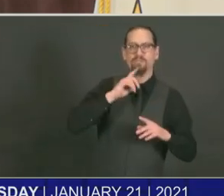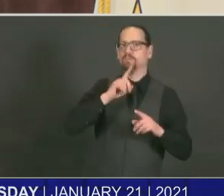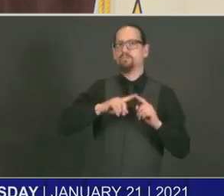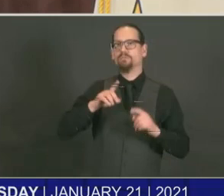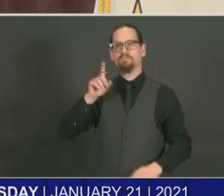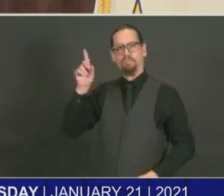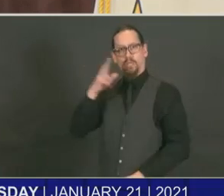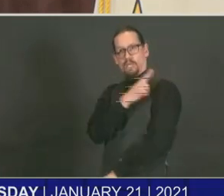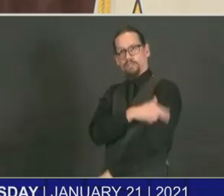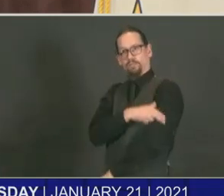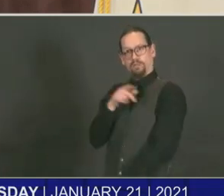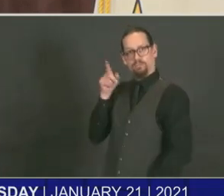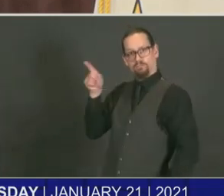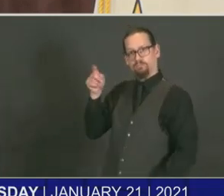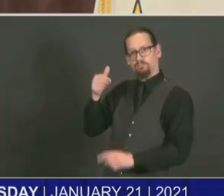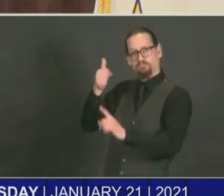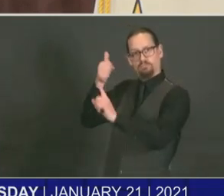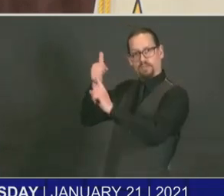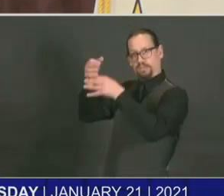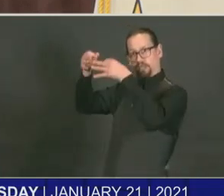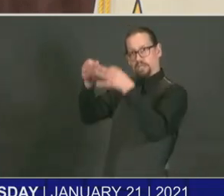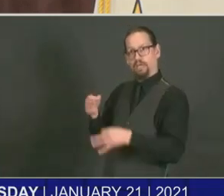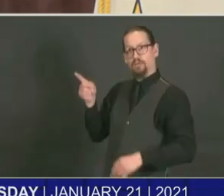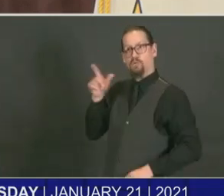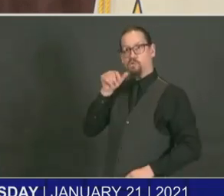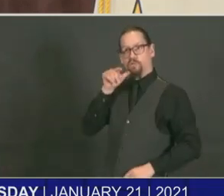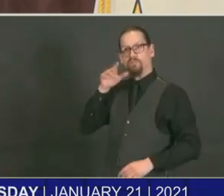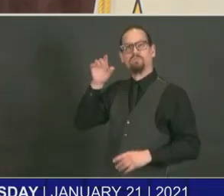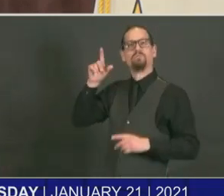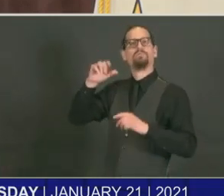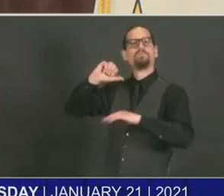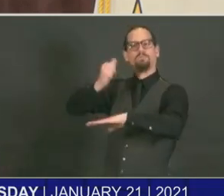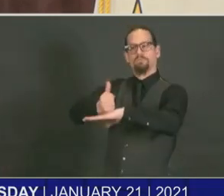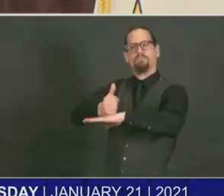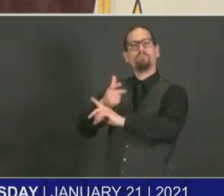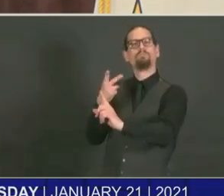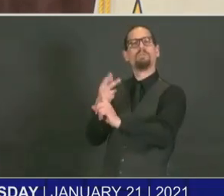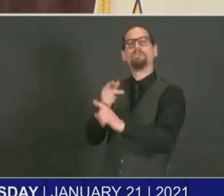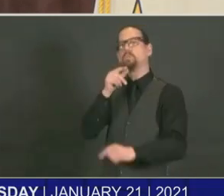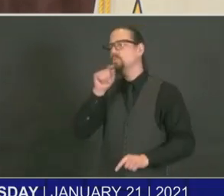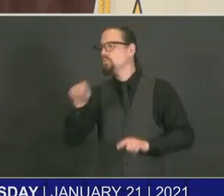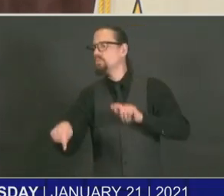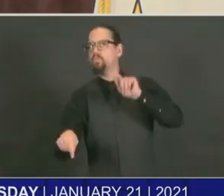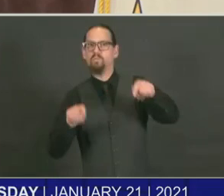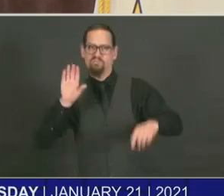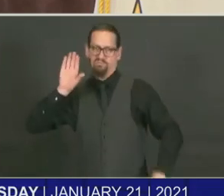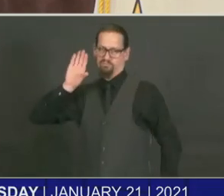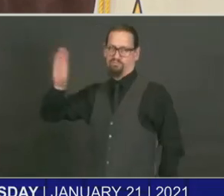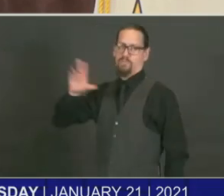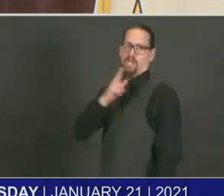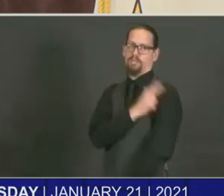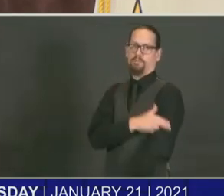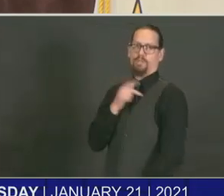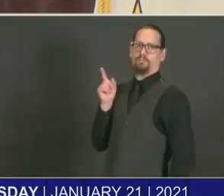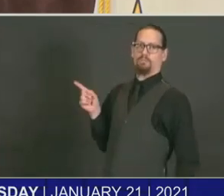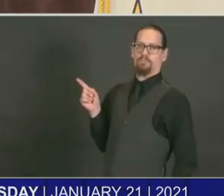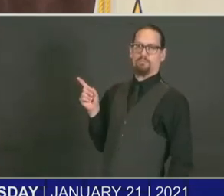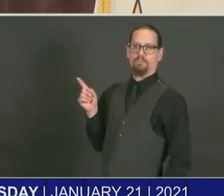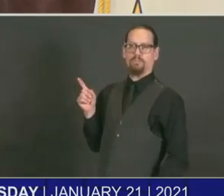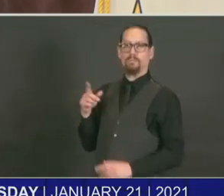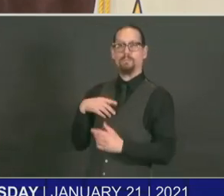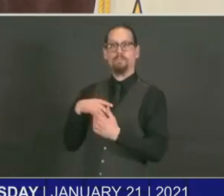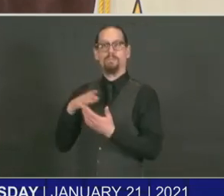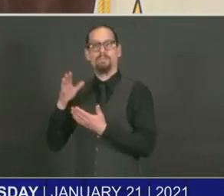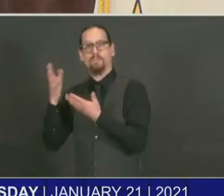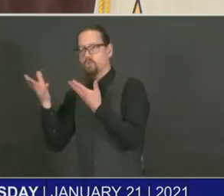that is in but are working closely with them to ensure that those who are most clinically facing, those who are at